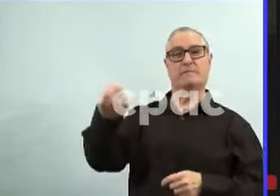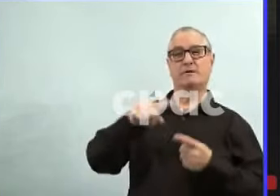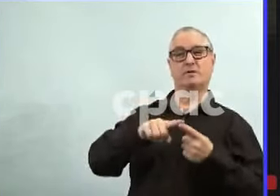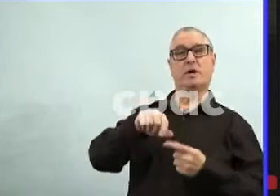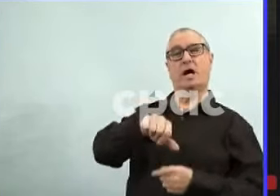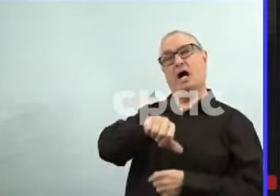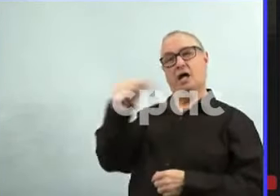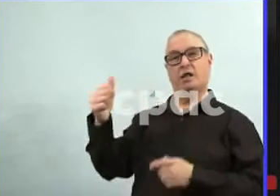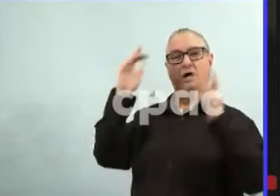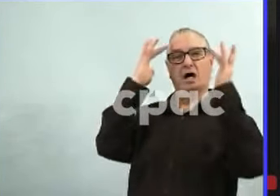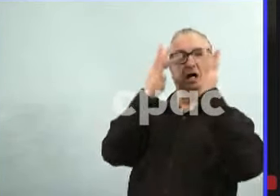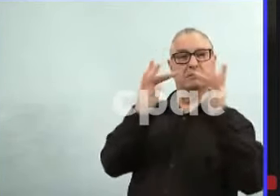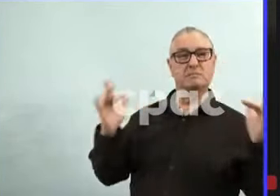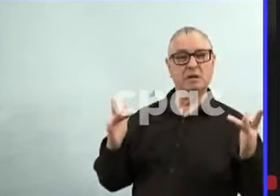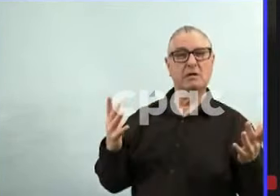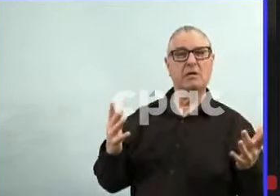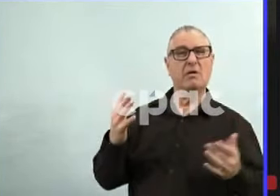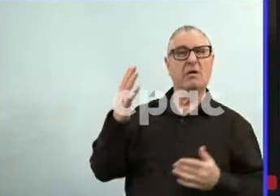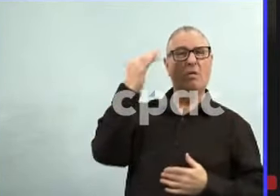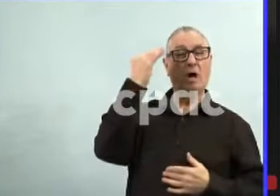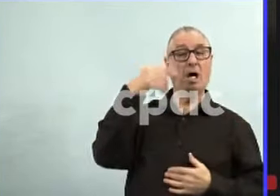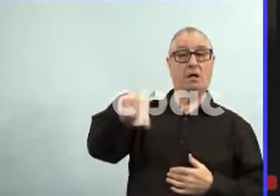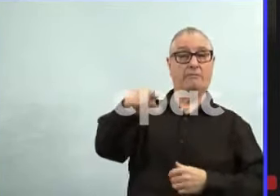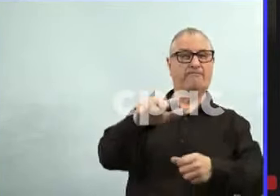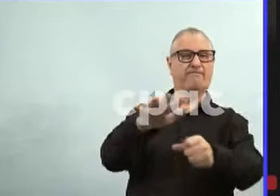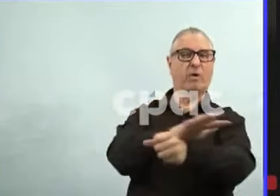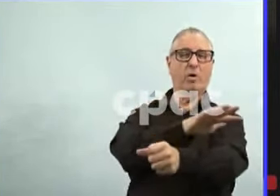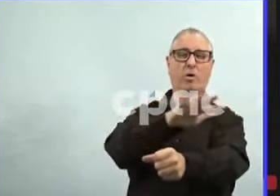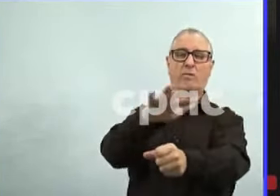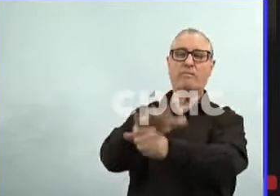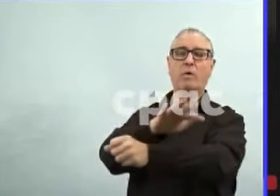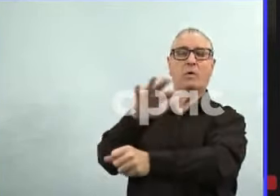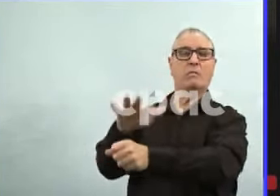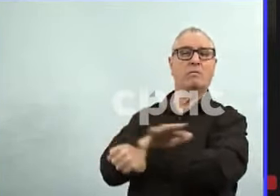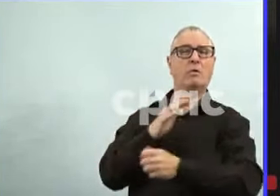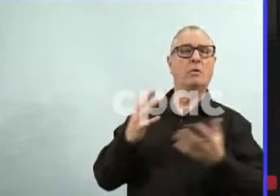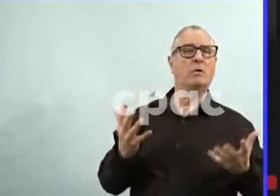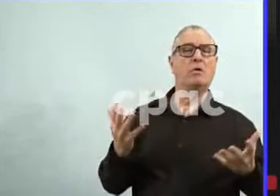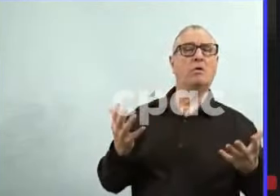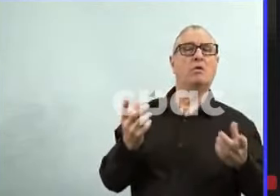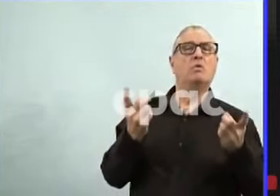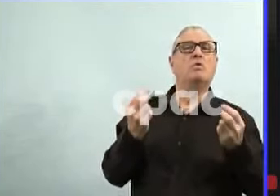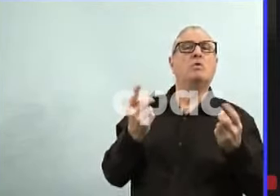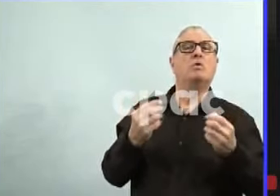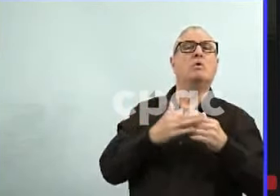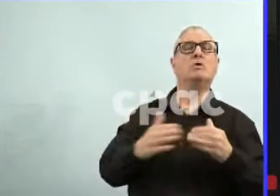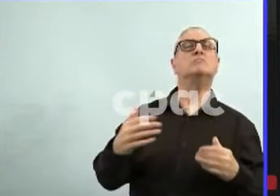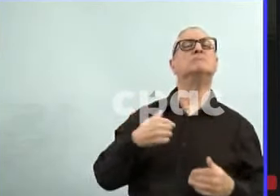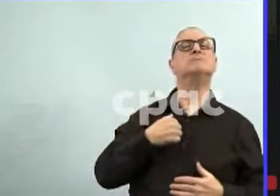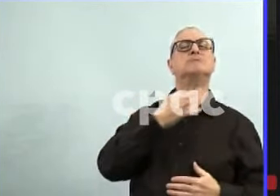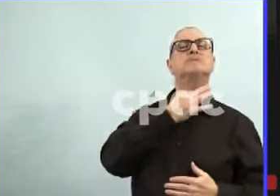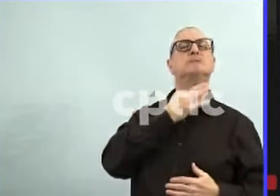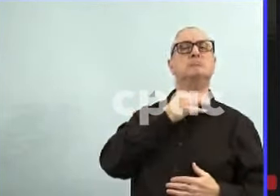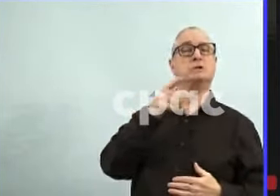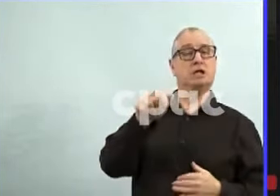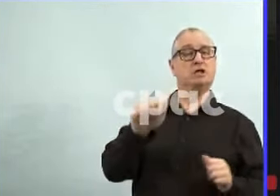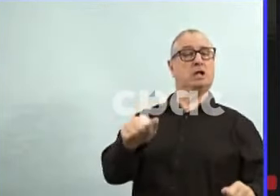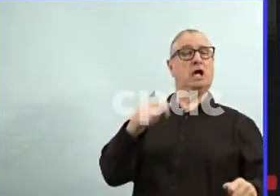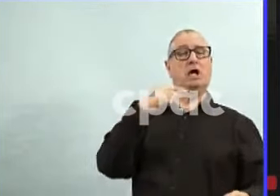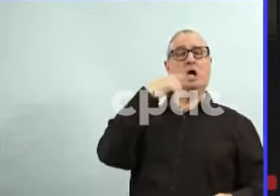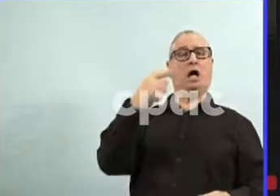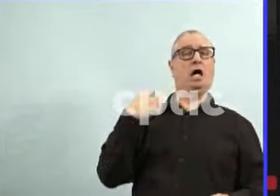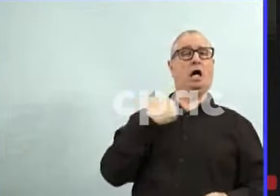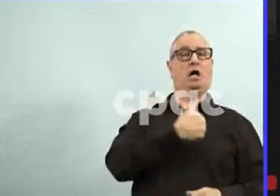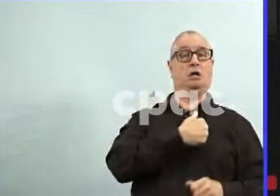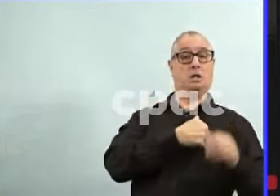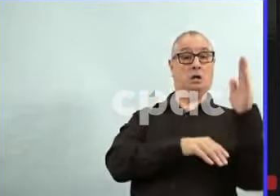So can you give us some indication as to how the loosening of restrictions and